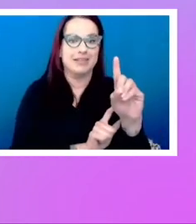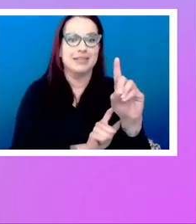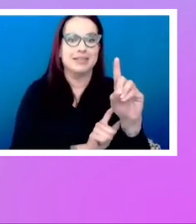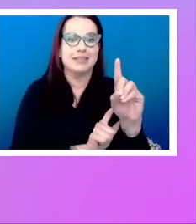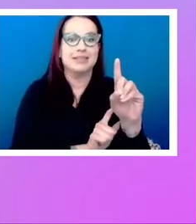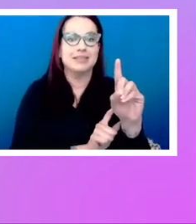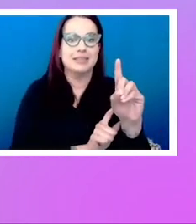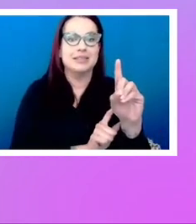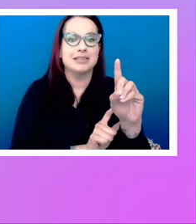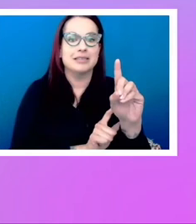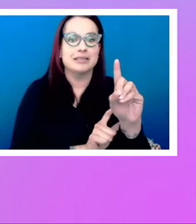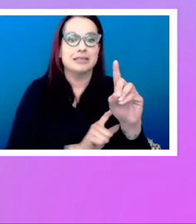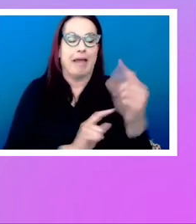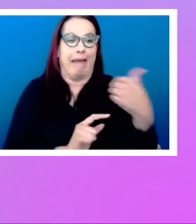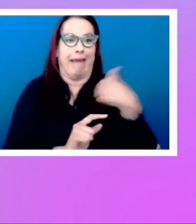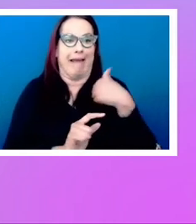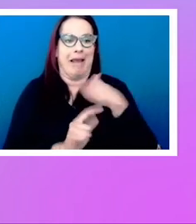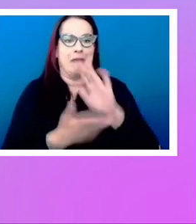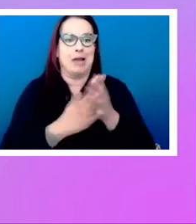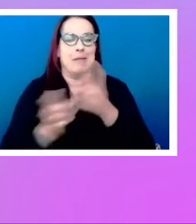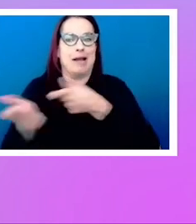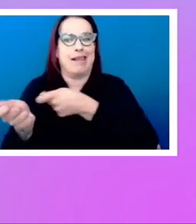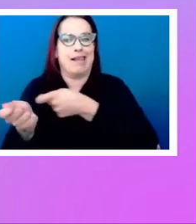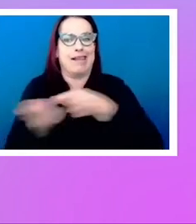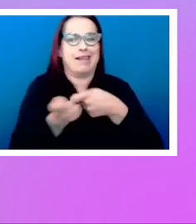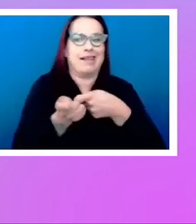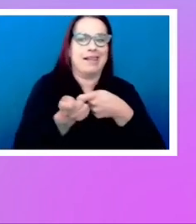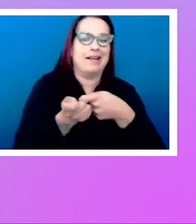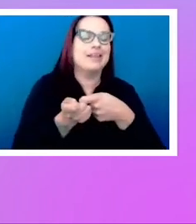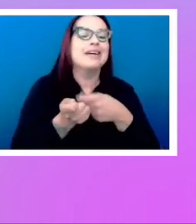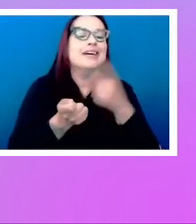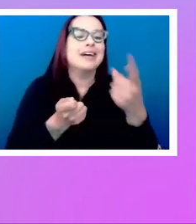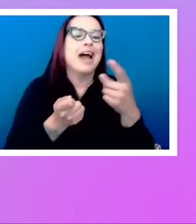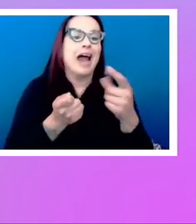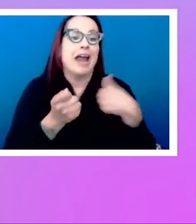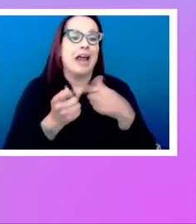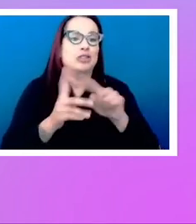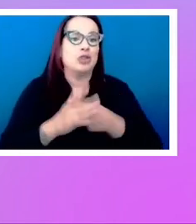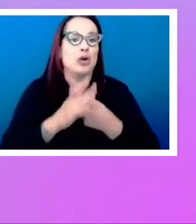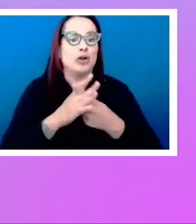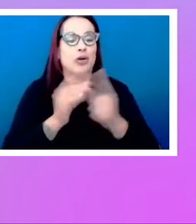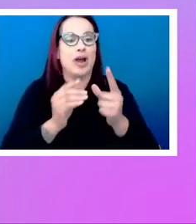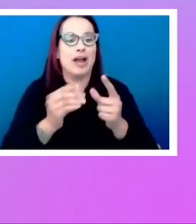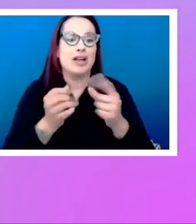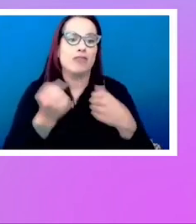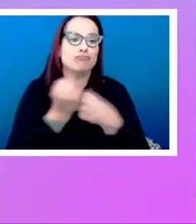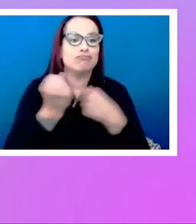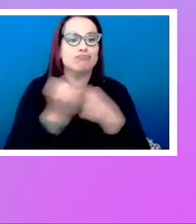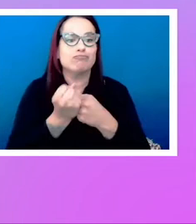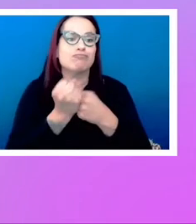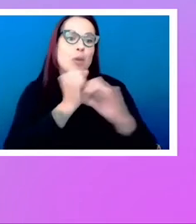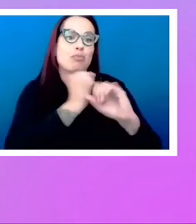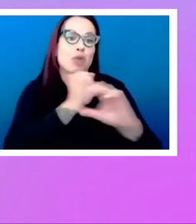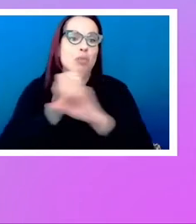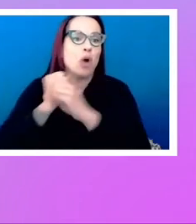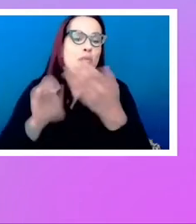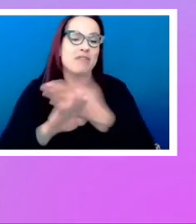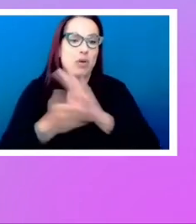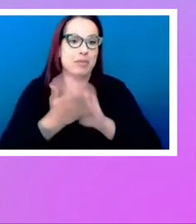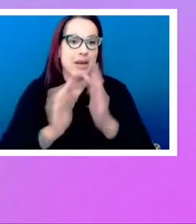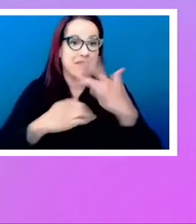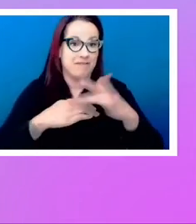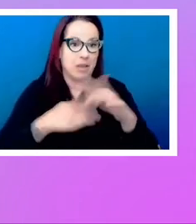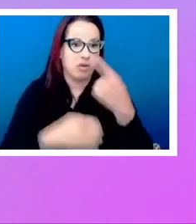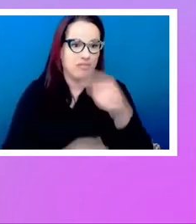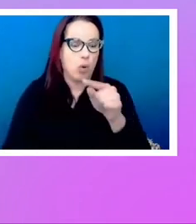sort of dragged into this whole thing where I began kind of promoting it long before it became available to use in browsers, the thing that I thought